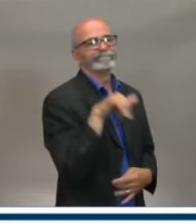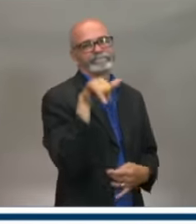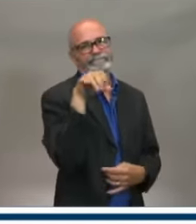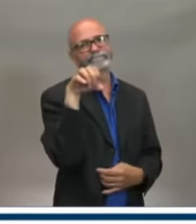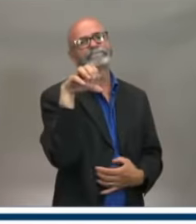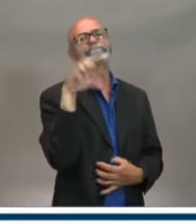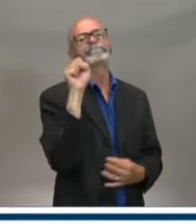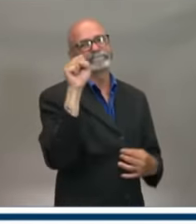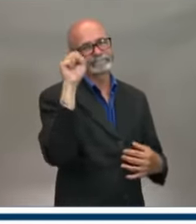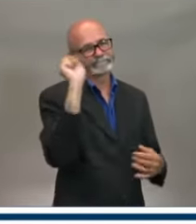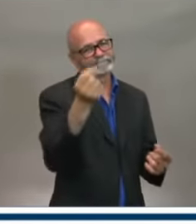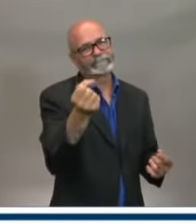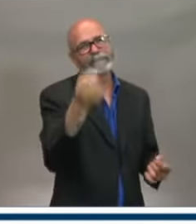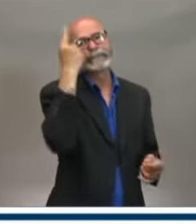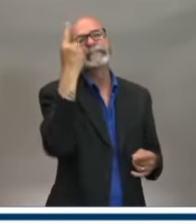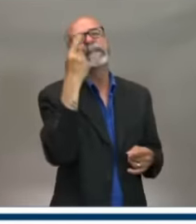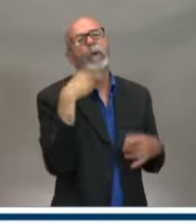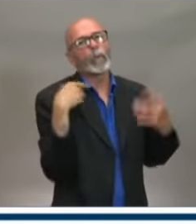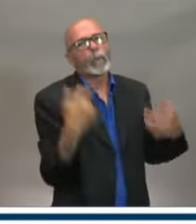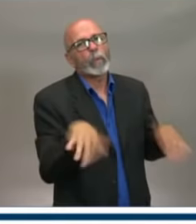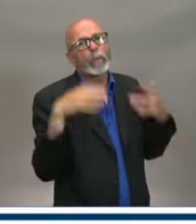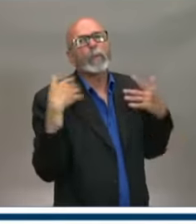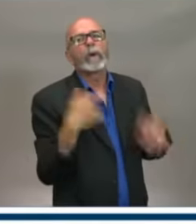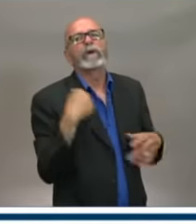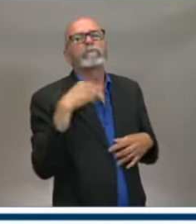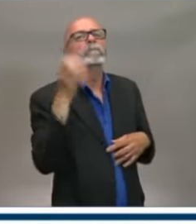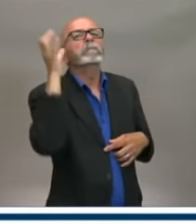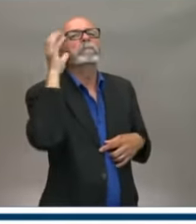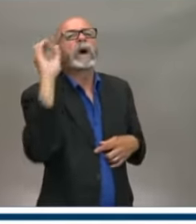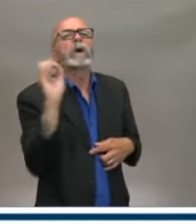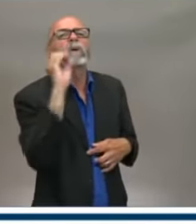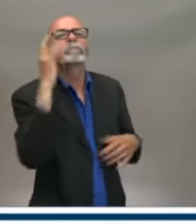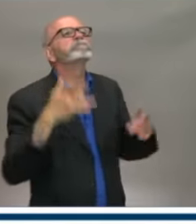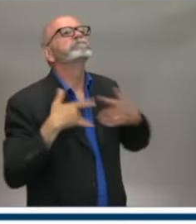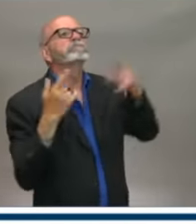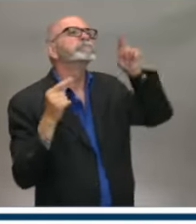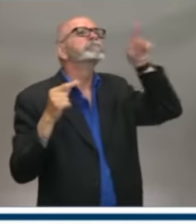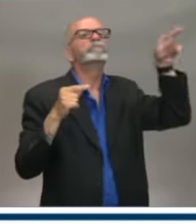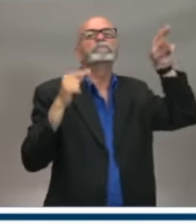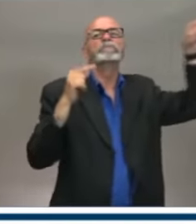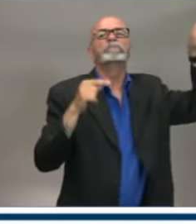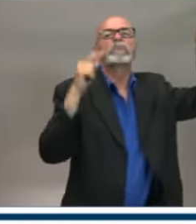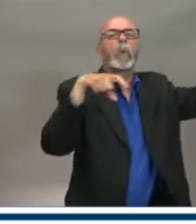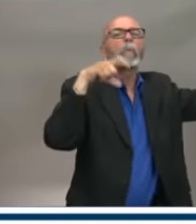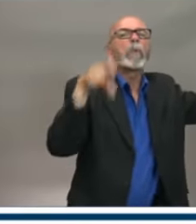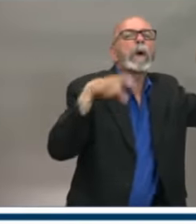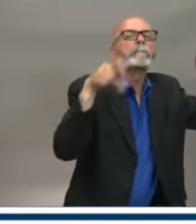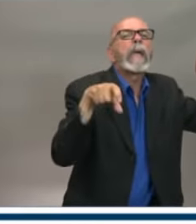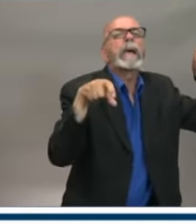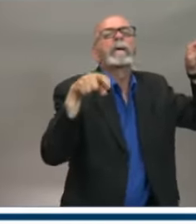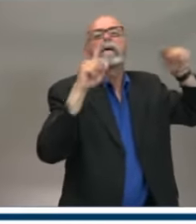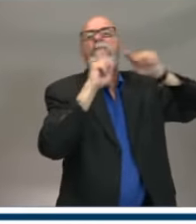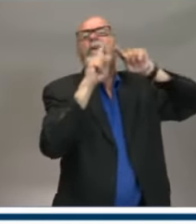conversations. I've been listening to what's happening in Ontario and Quebec today. Again, I want to thank all of those who have been working at Northwood to continue to